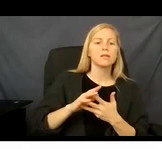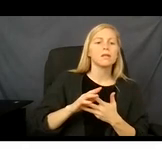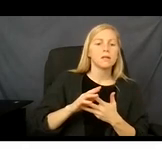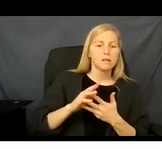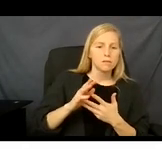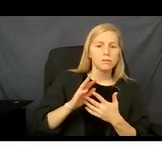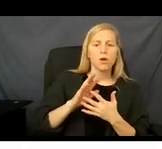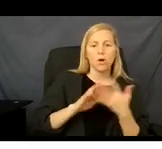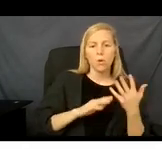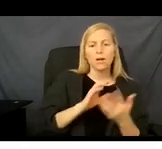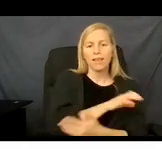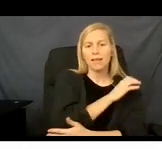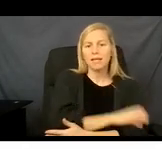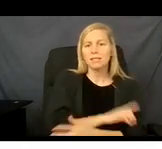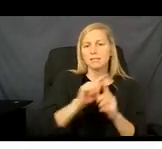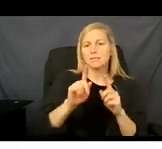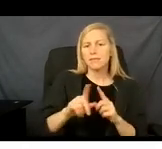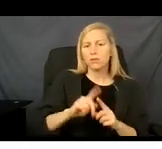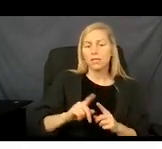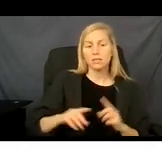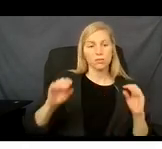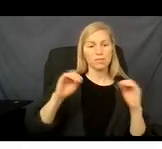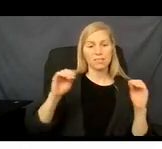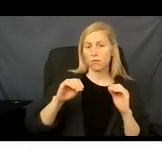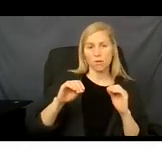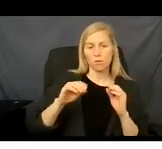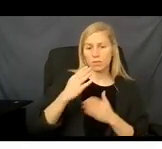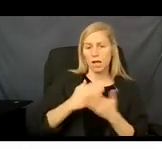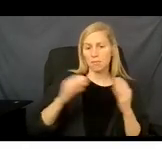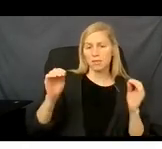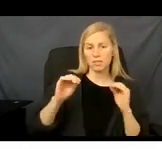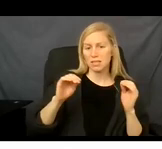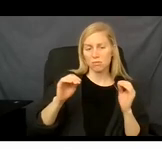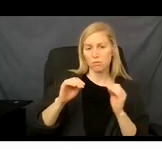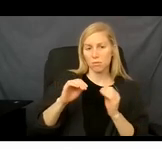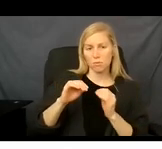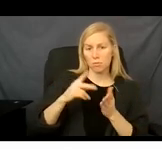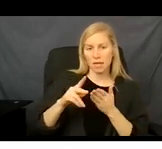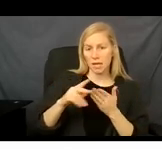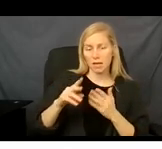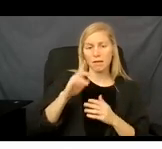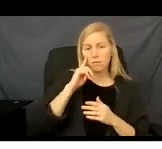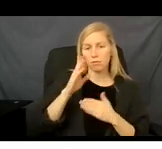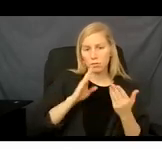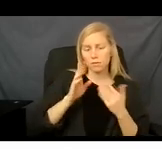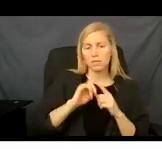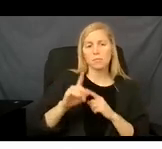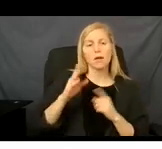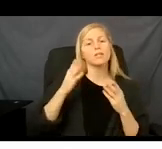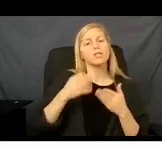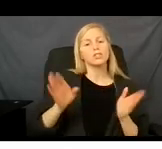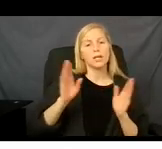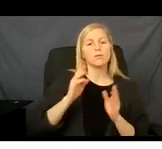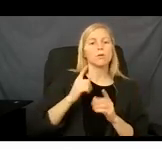Those would have zero co-pay. You don't have to pay anything for those services. But if it is a general regular clinic